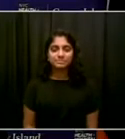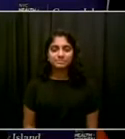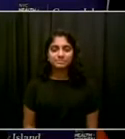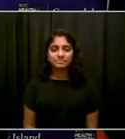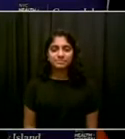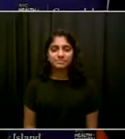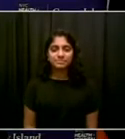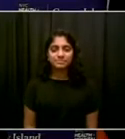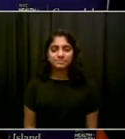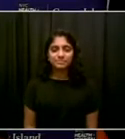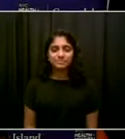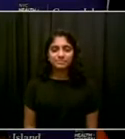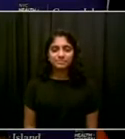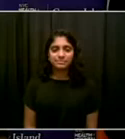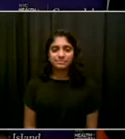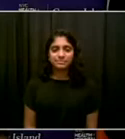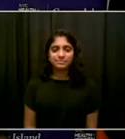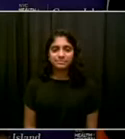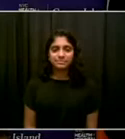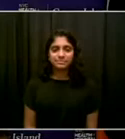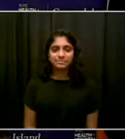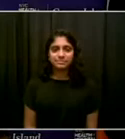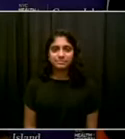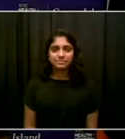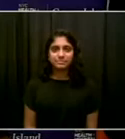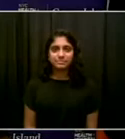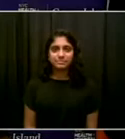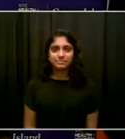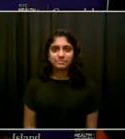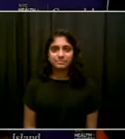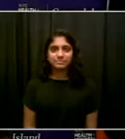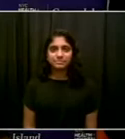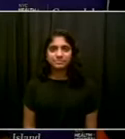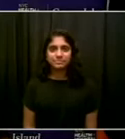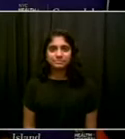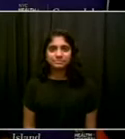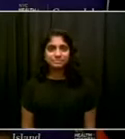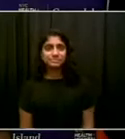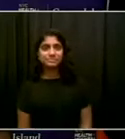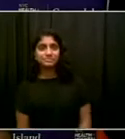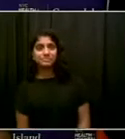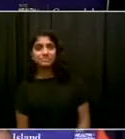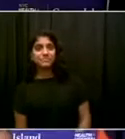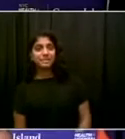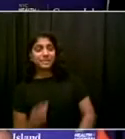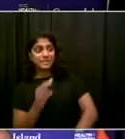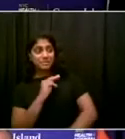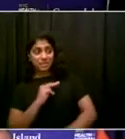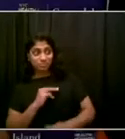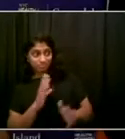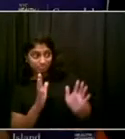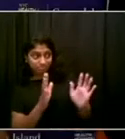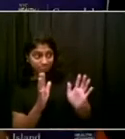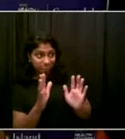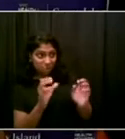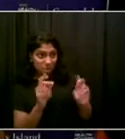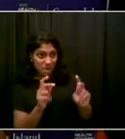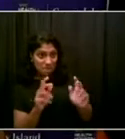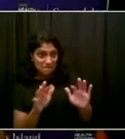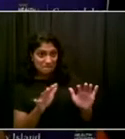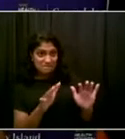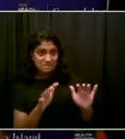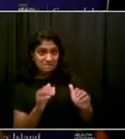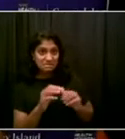Okay. Everyone now, I'm going to, everyone else. Is Svetlana going to narrate, or else I will, that we see now the